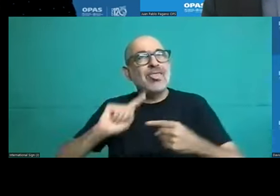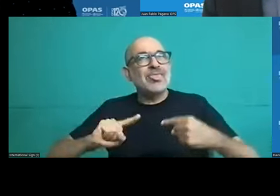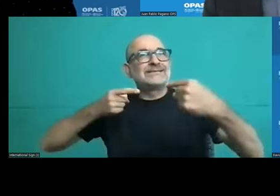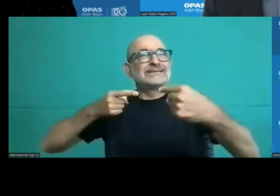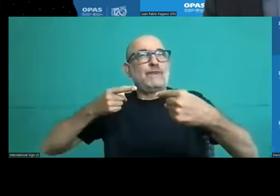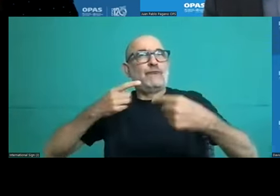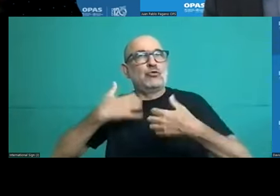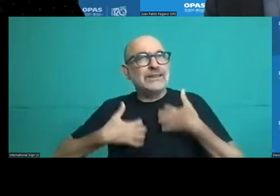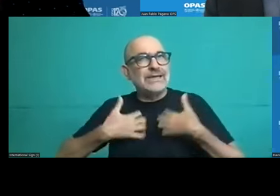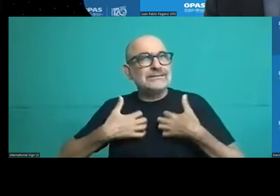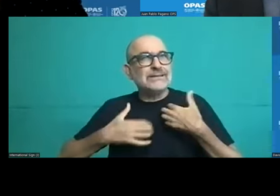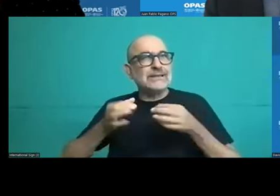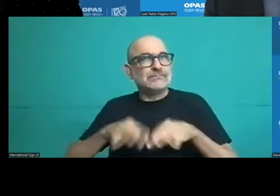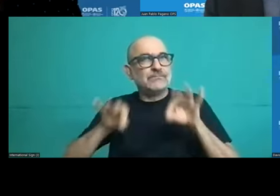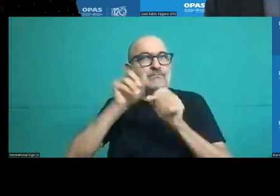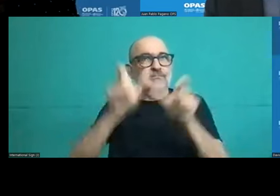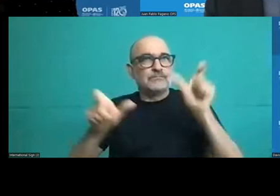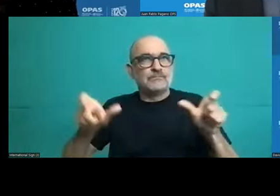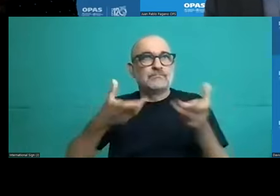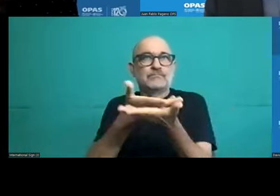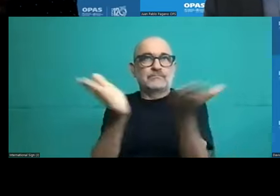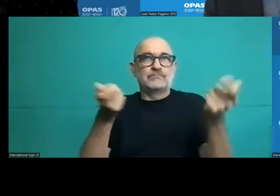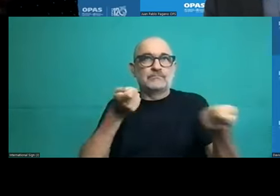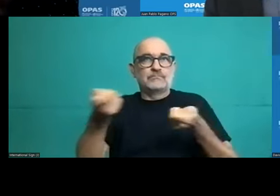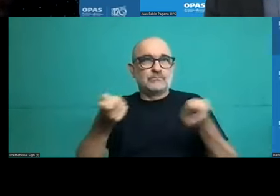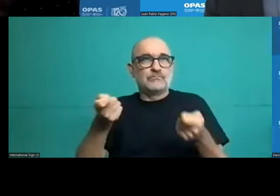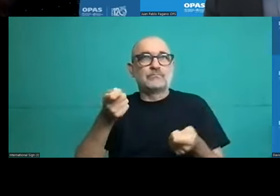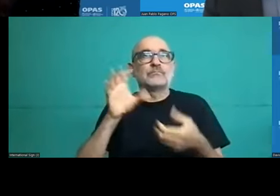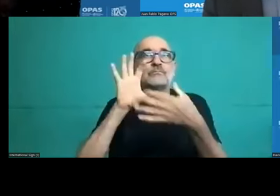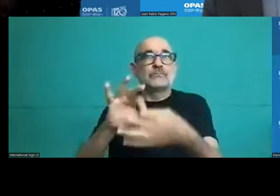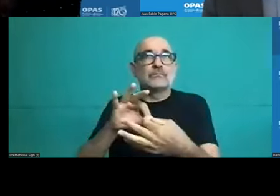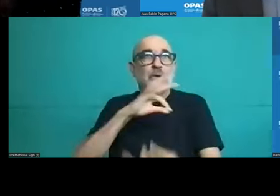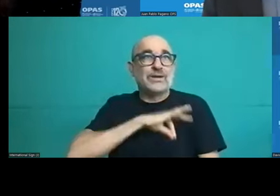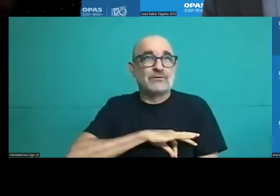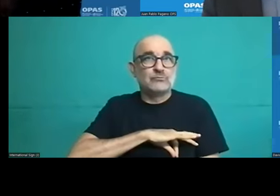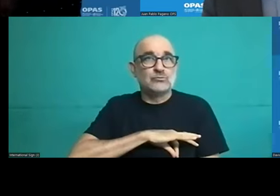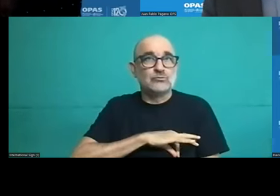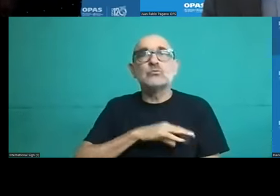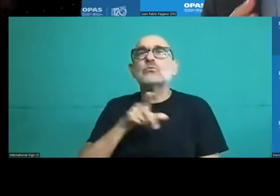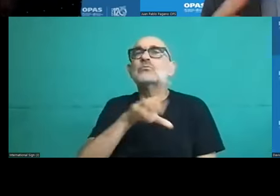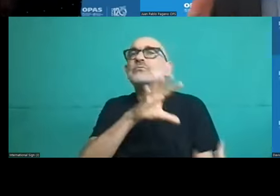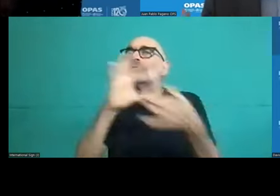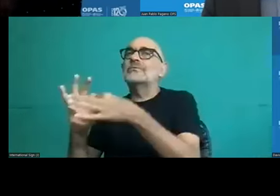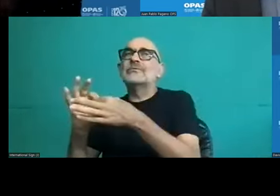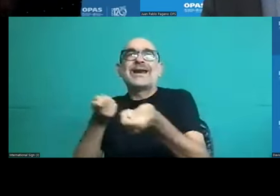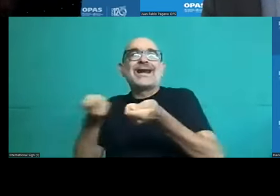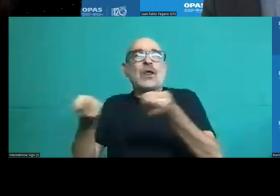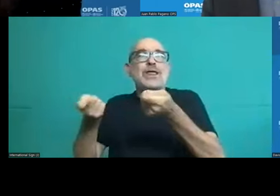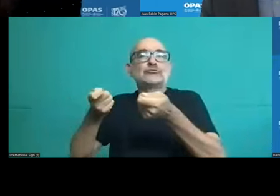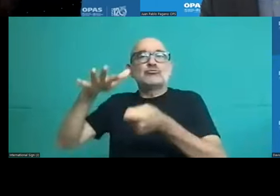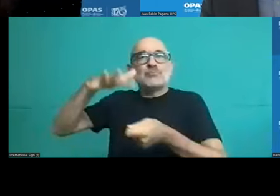they have to be treated as part of the need to regulate the labor market. Secondly,